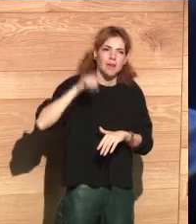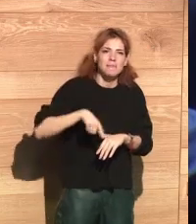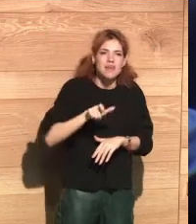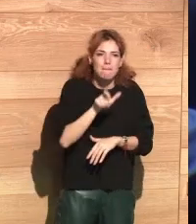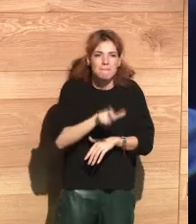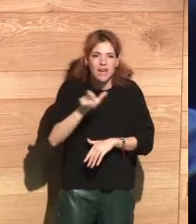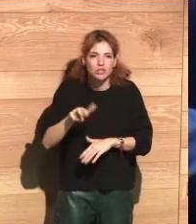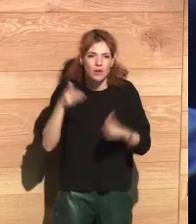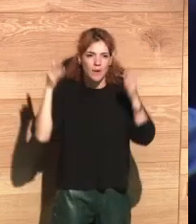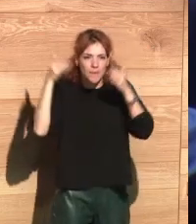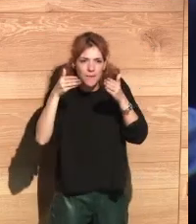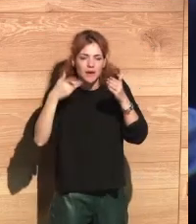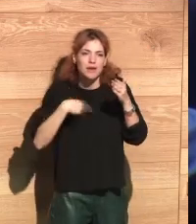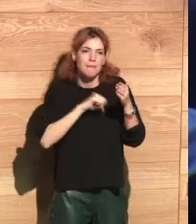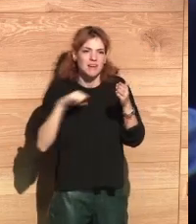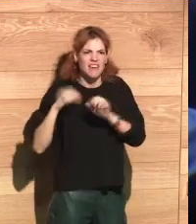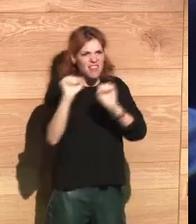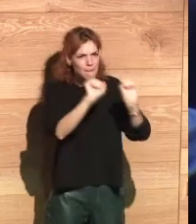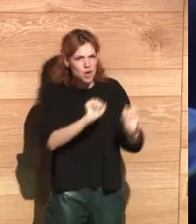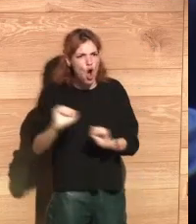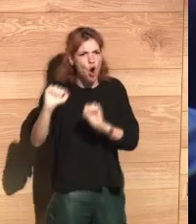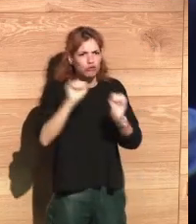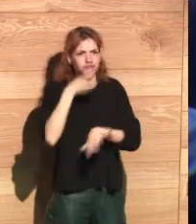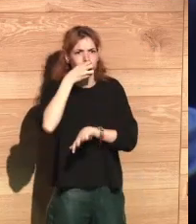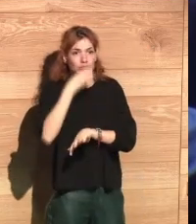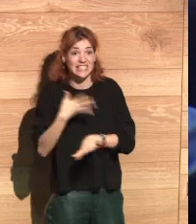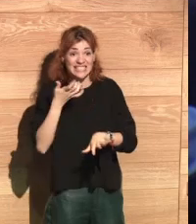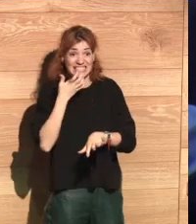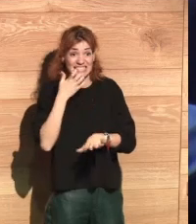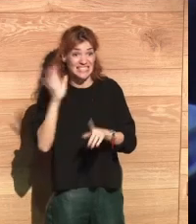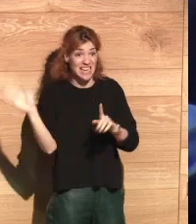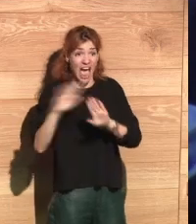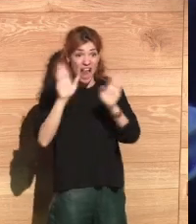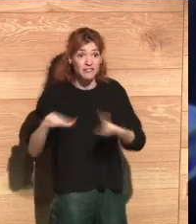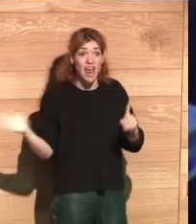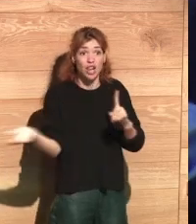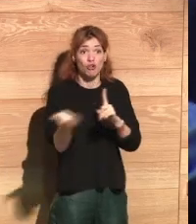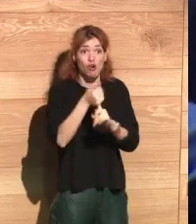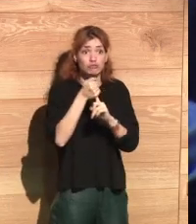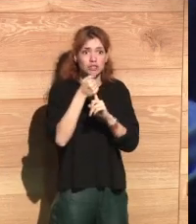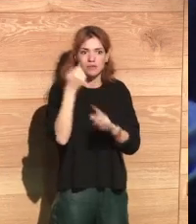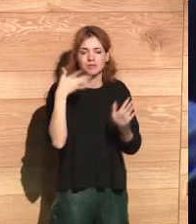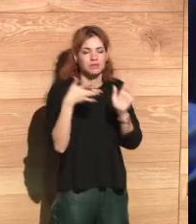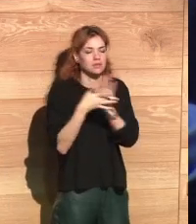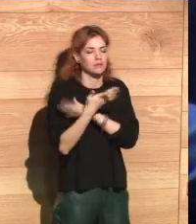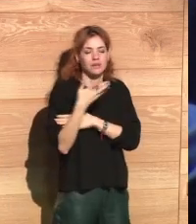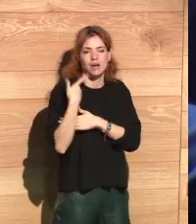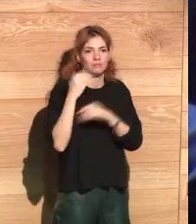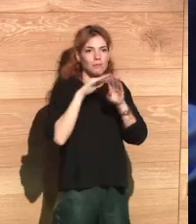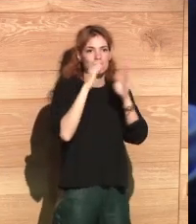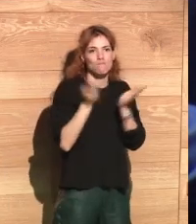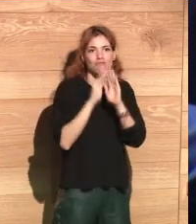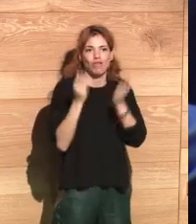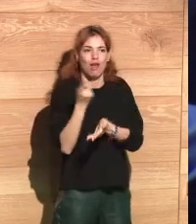focuses on people and protects their privacy. But if we manage to do this,